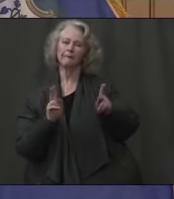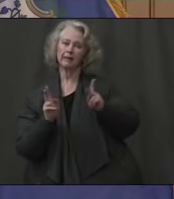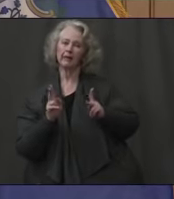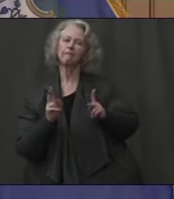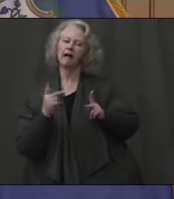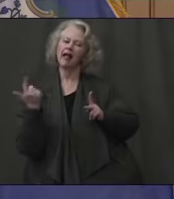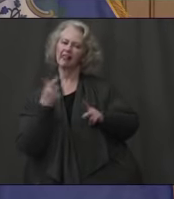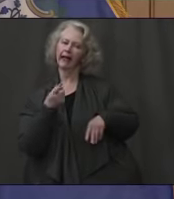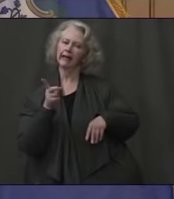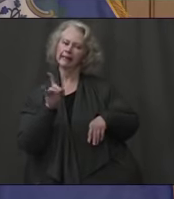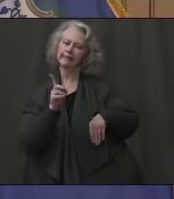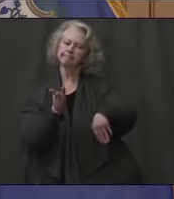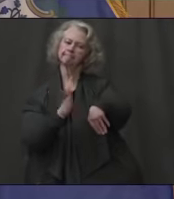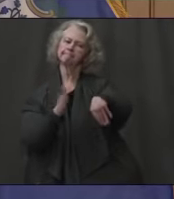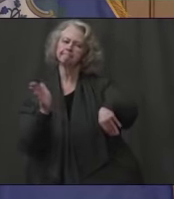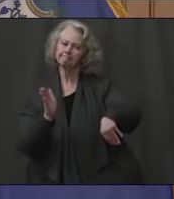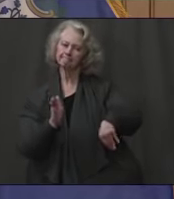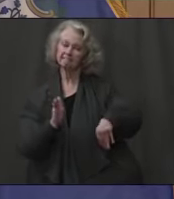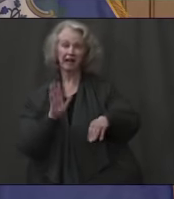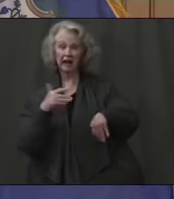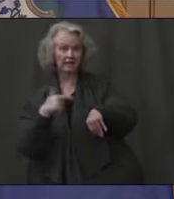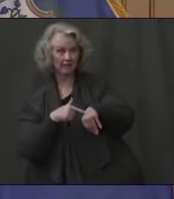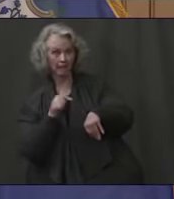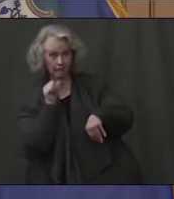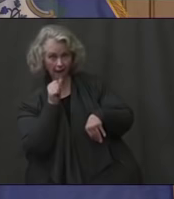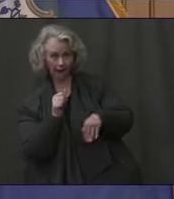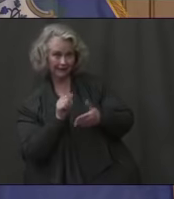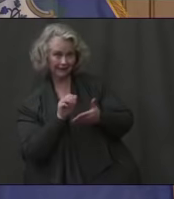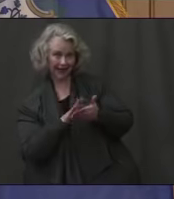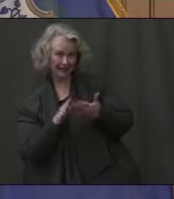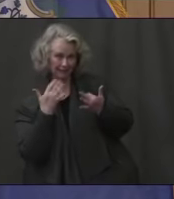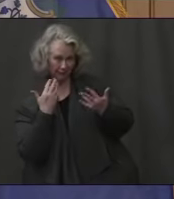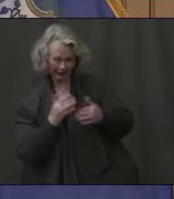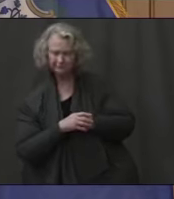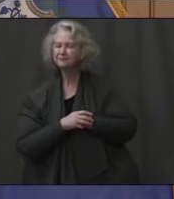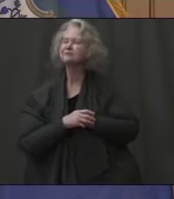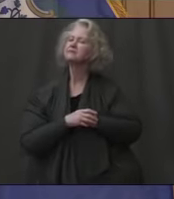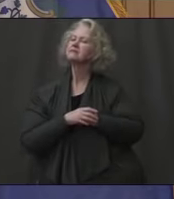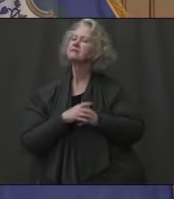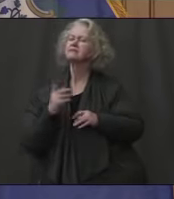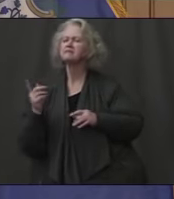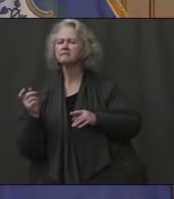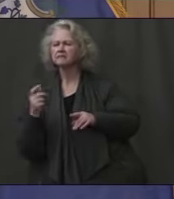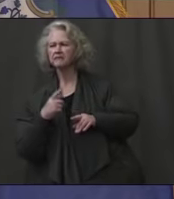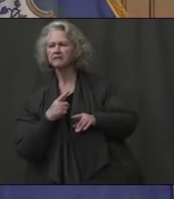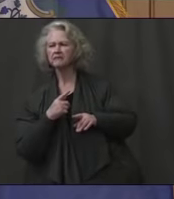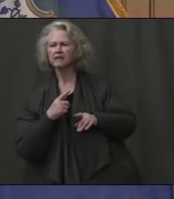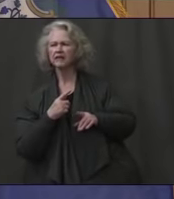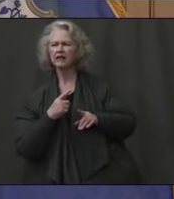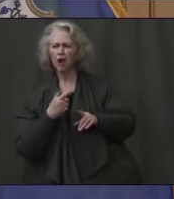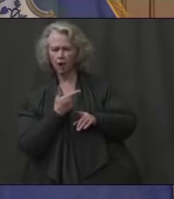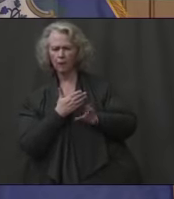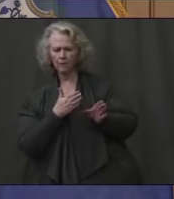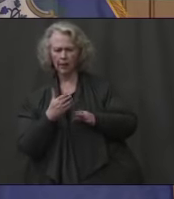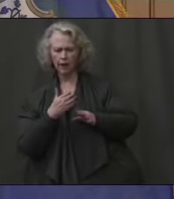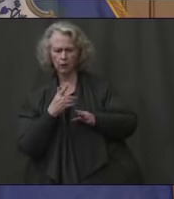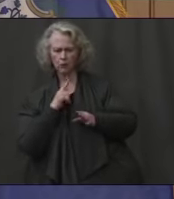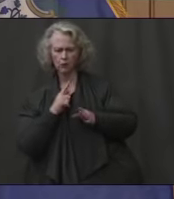I won't be a friendly talking to you next time. You're expected to sign another executive order tonight.